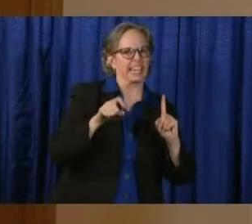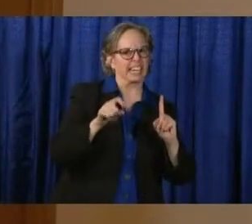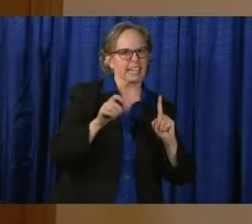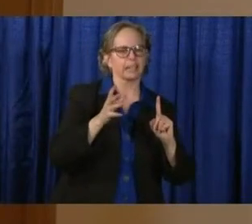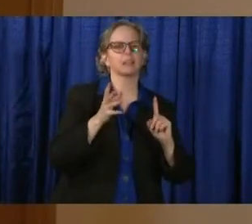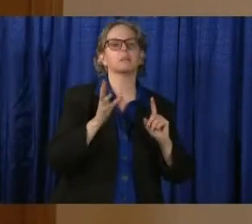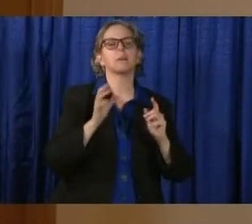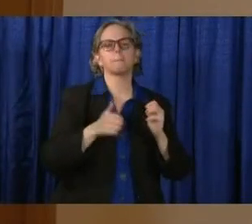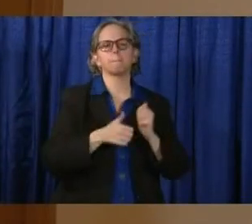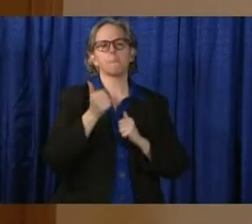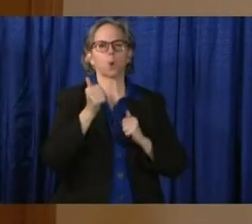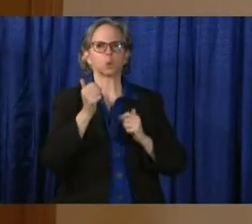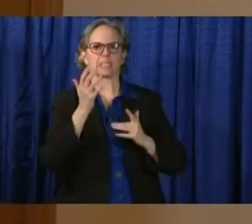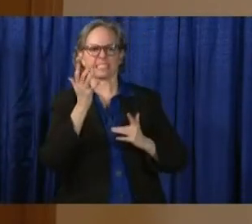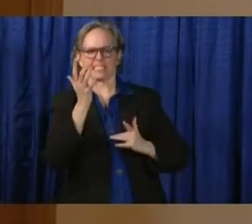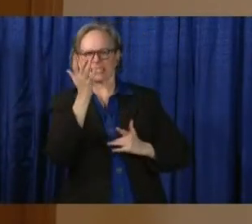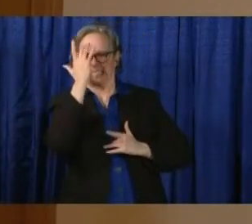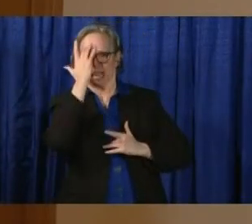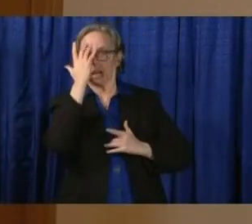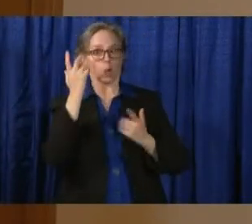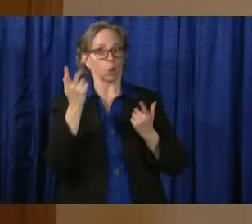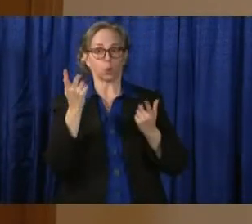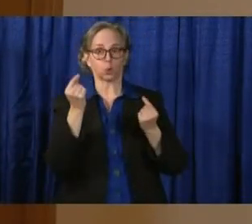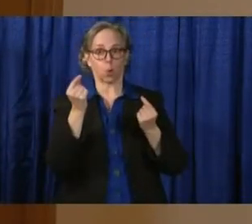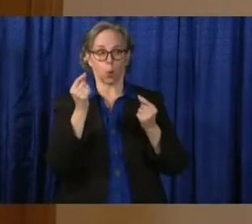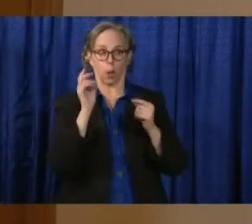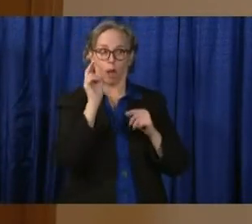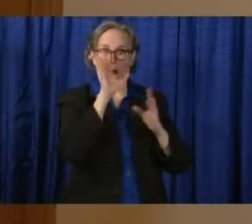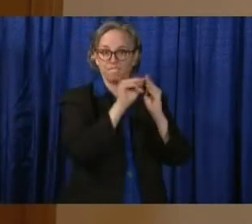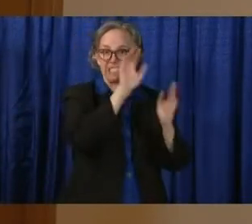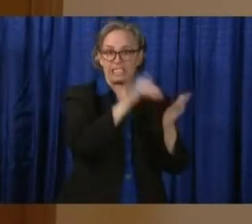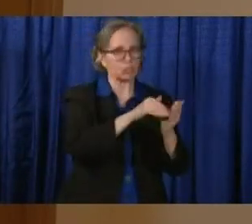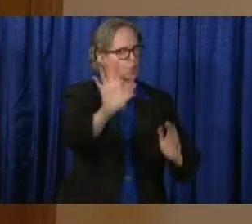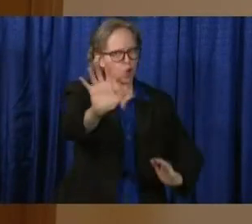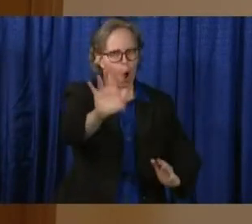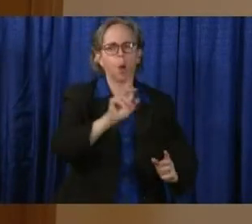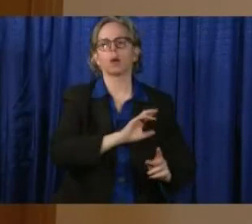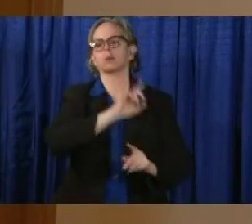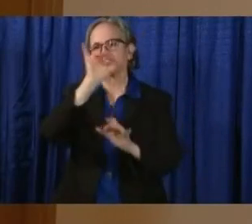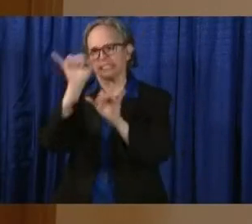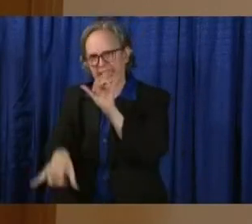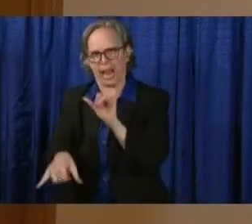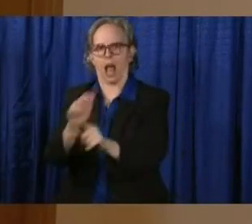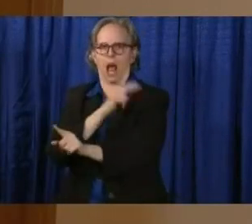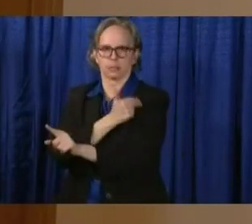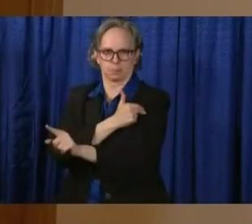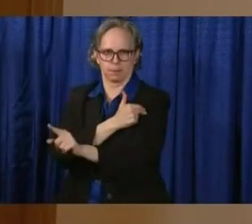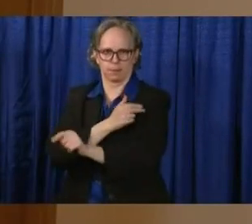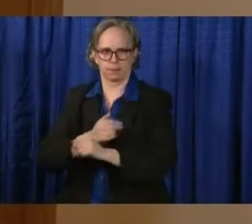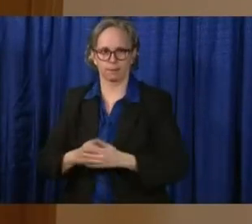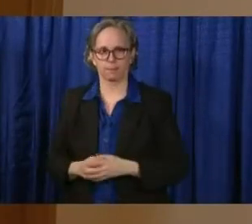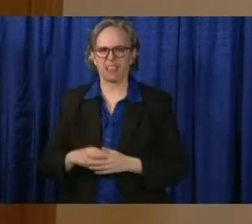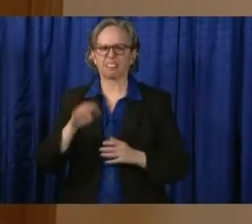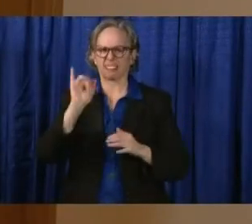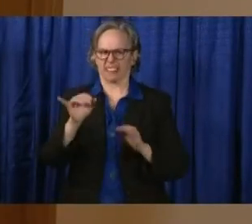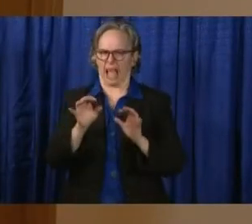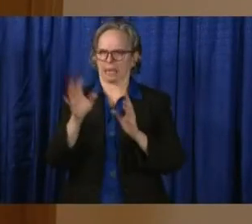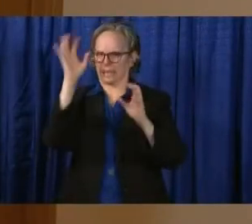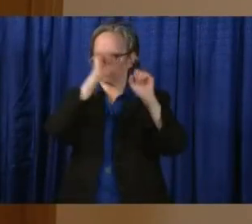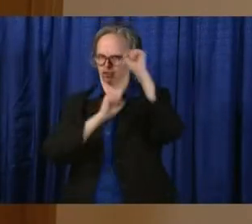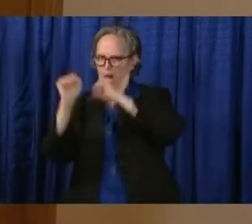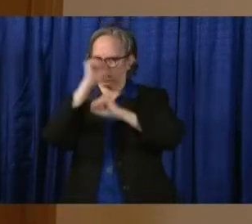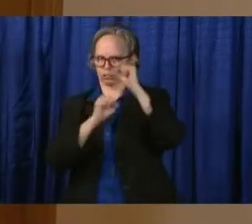mortar. And that's sort of a strategy we've adopted as a state, because we've had the luxury to be able to do it that way.